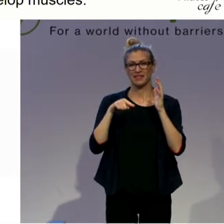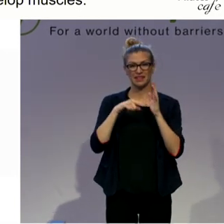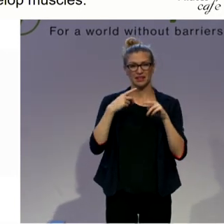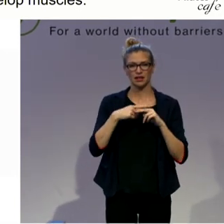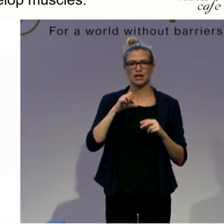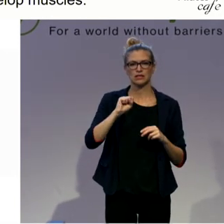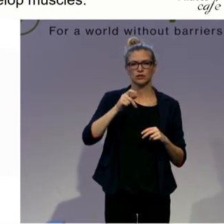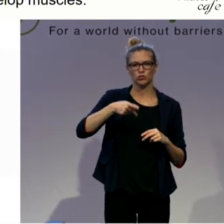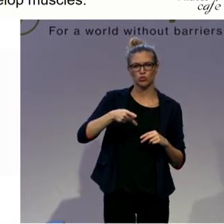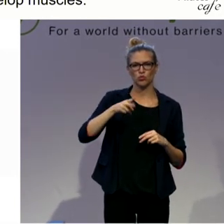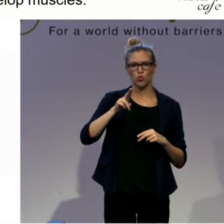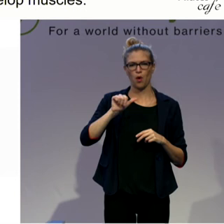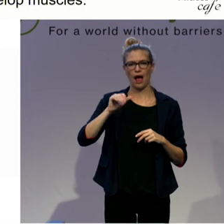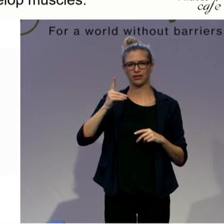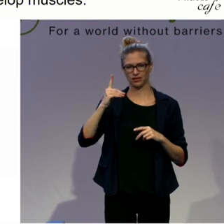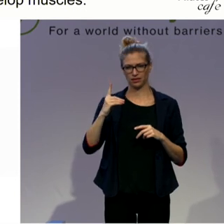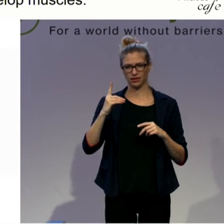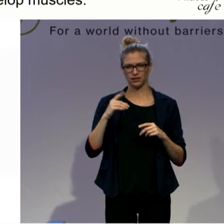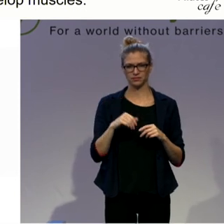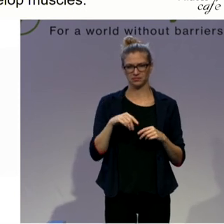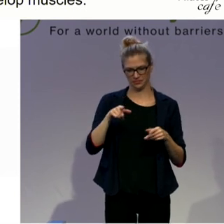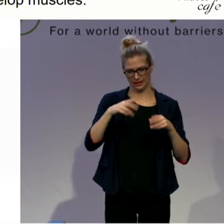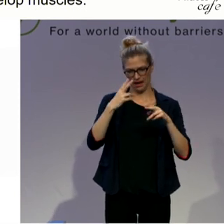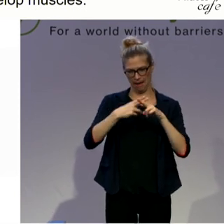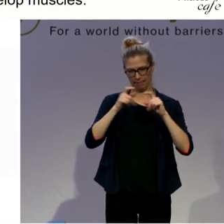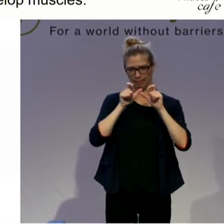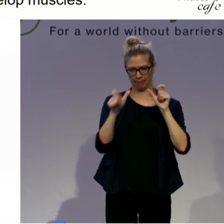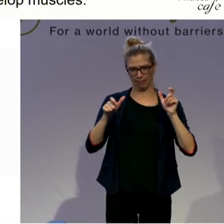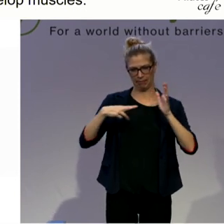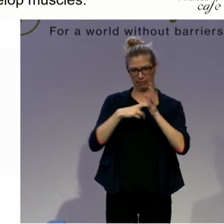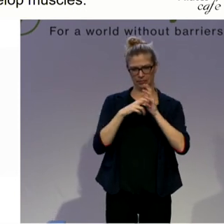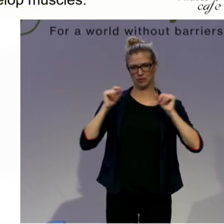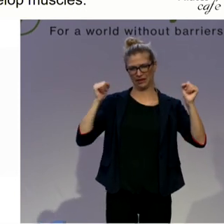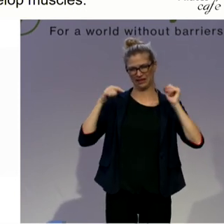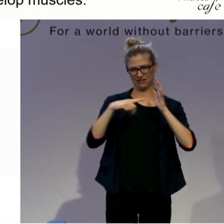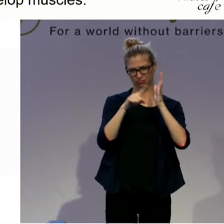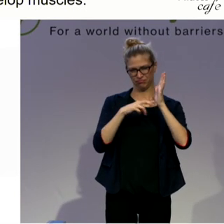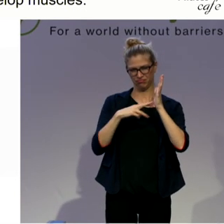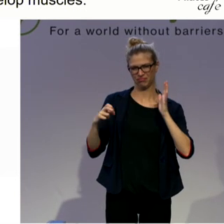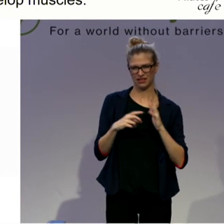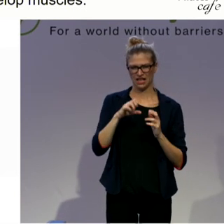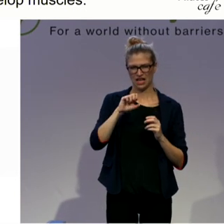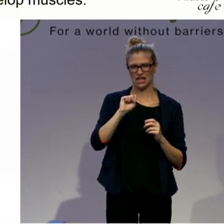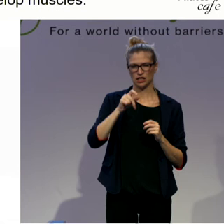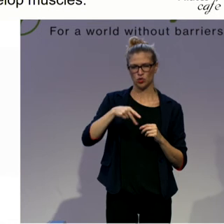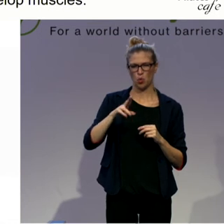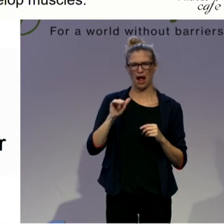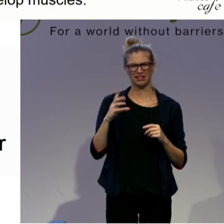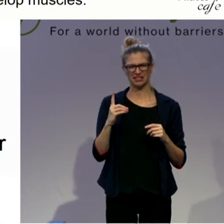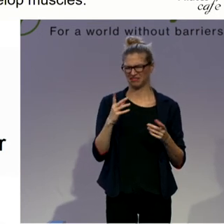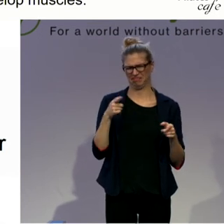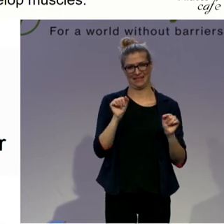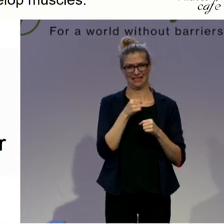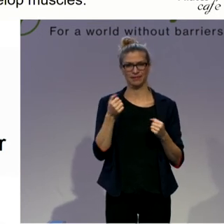challenged, you may do some squats. But if you cannot do it, if your spinal column is challenged and